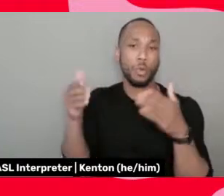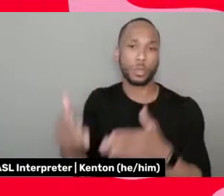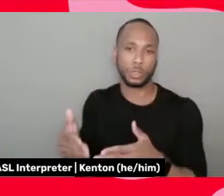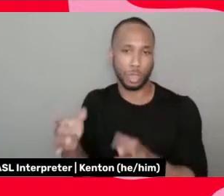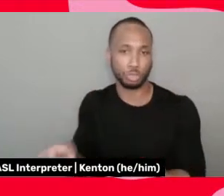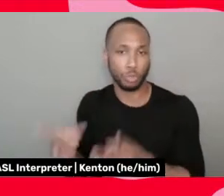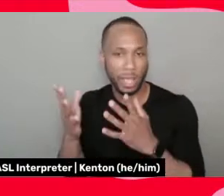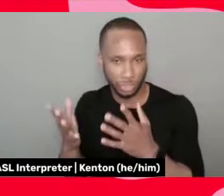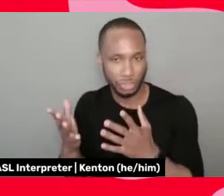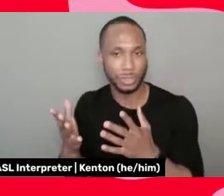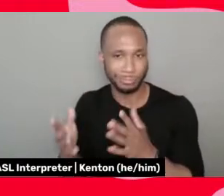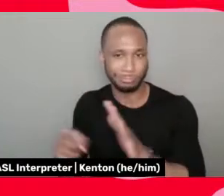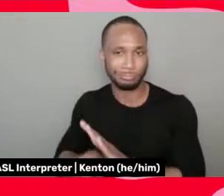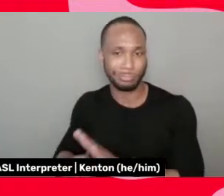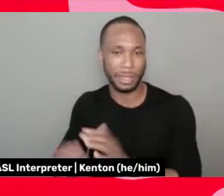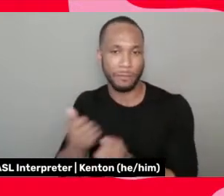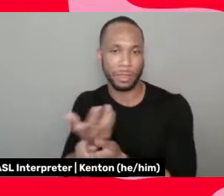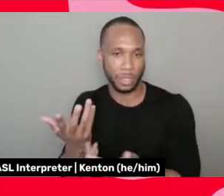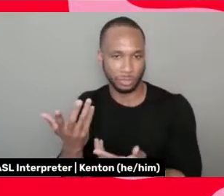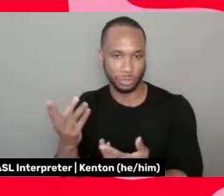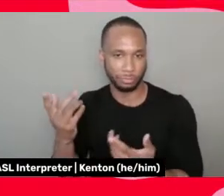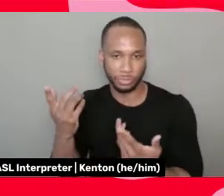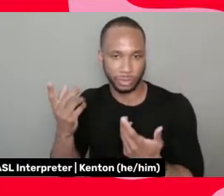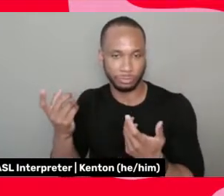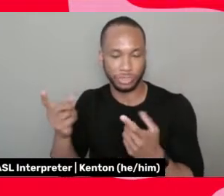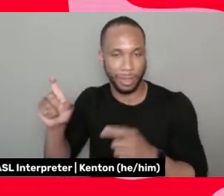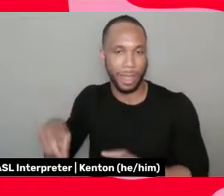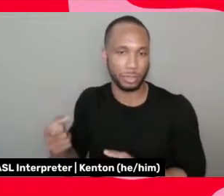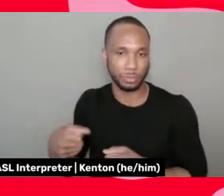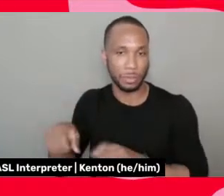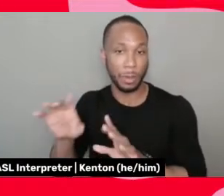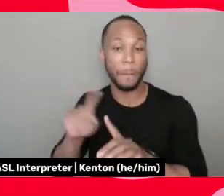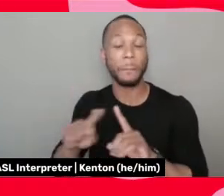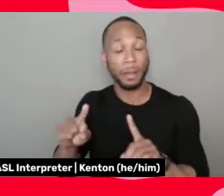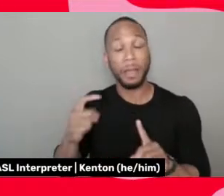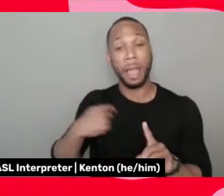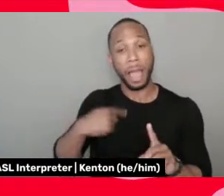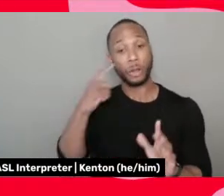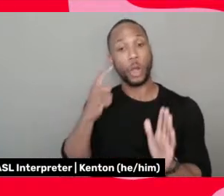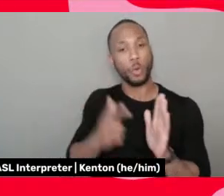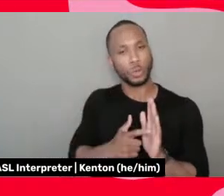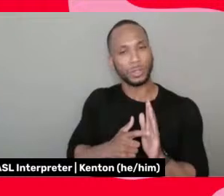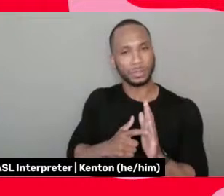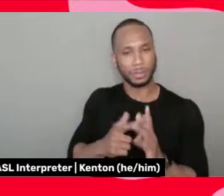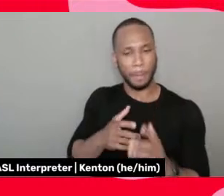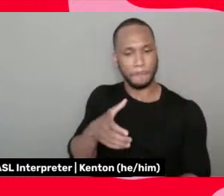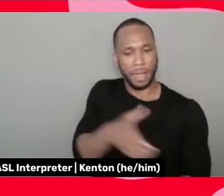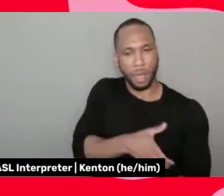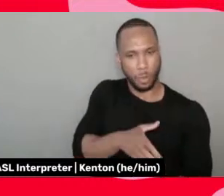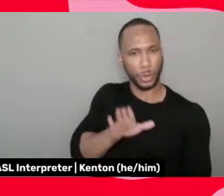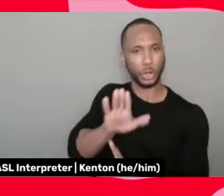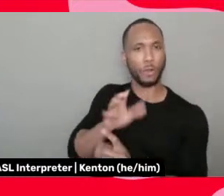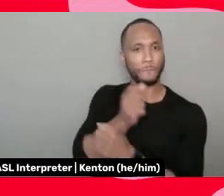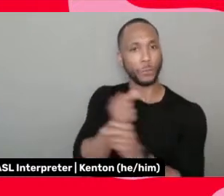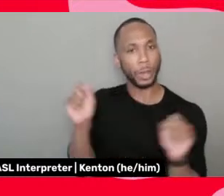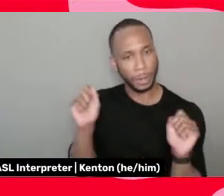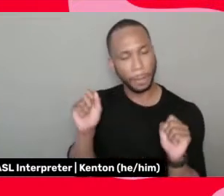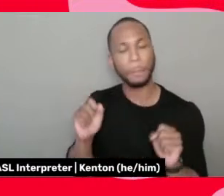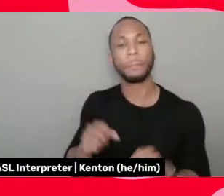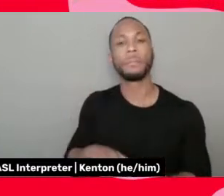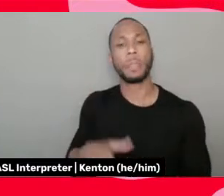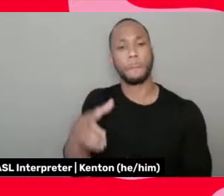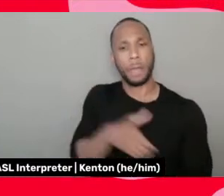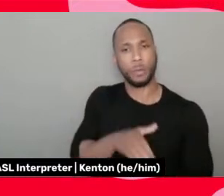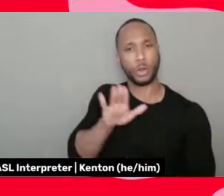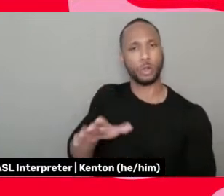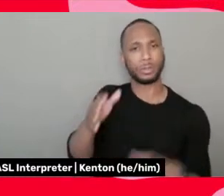of what she had to compromise. But I found, I saw the power in her freedom, the power in the choices that